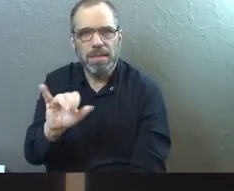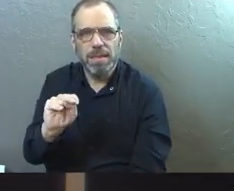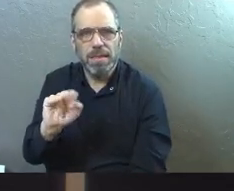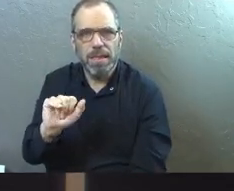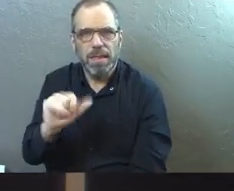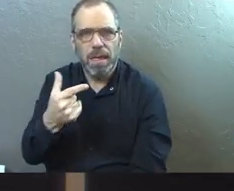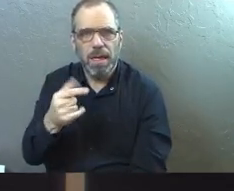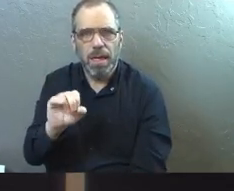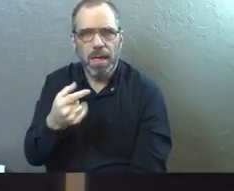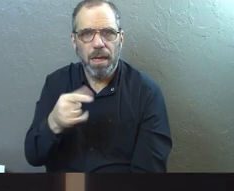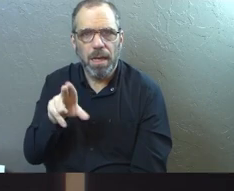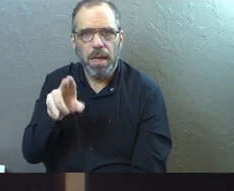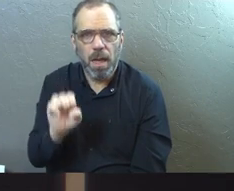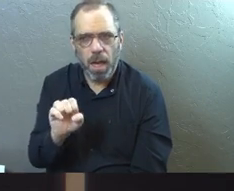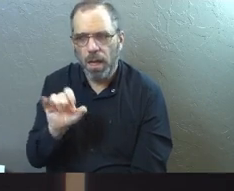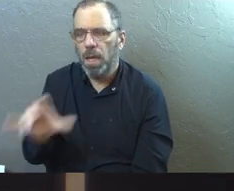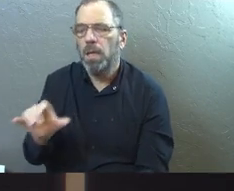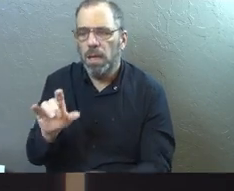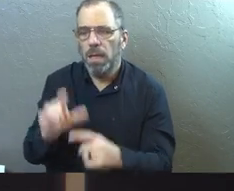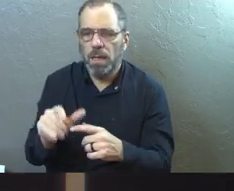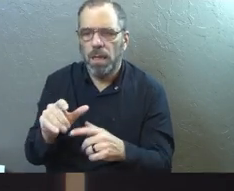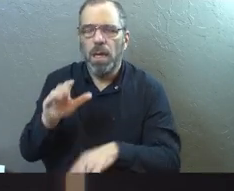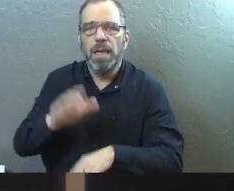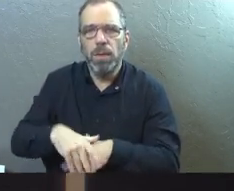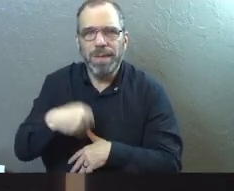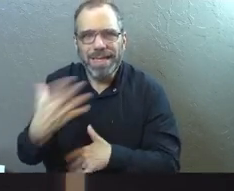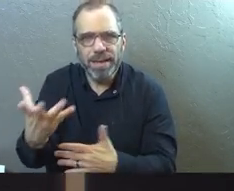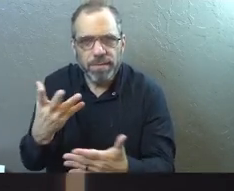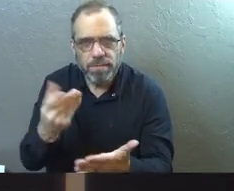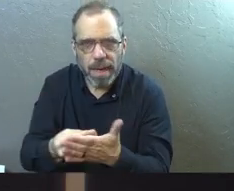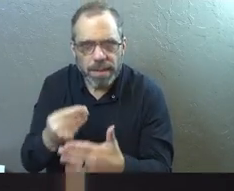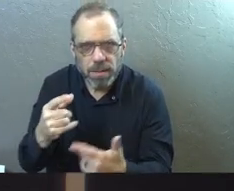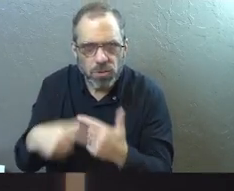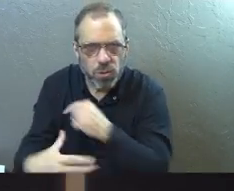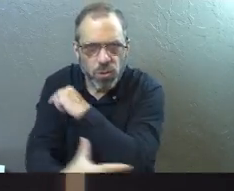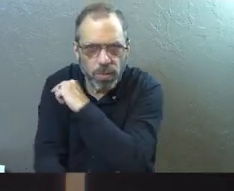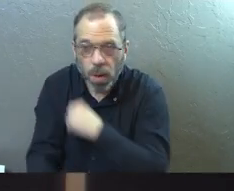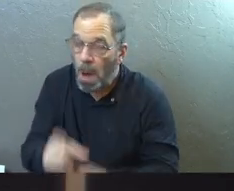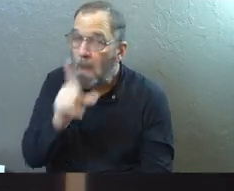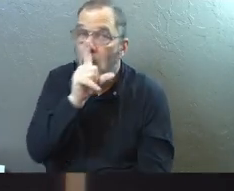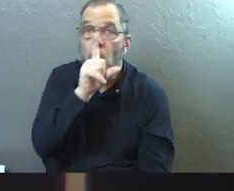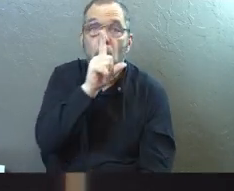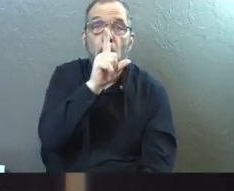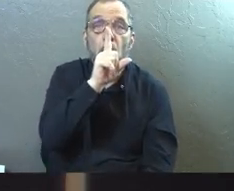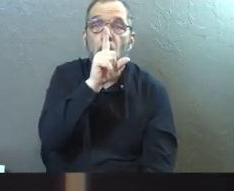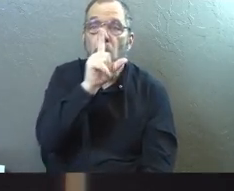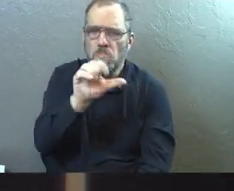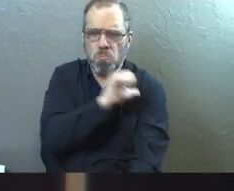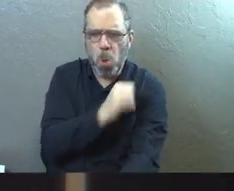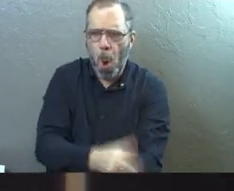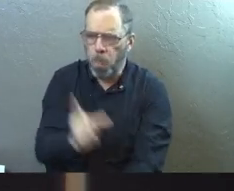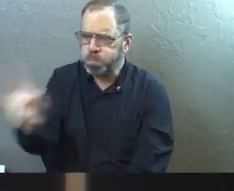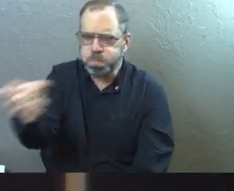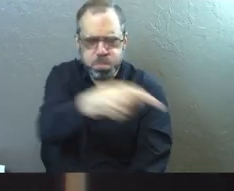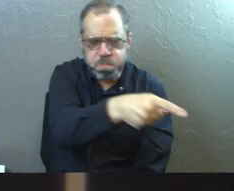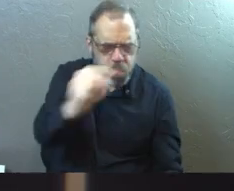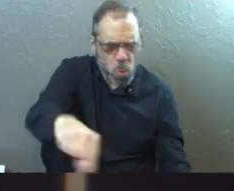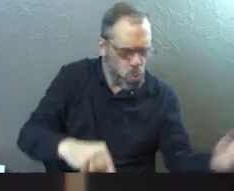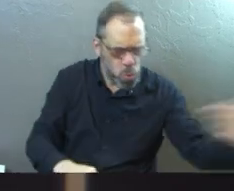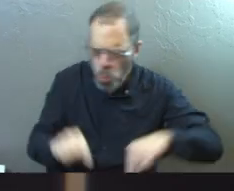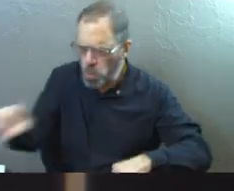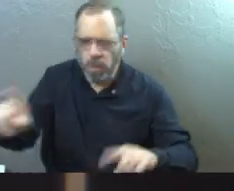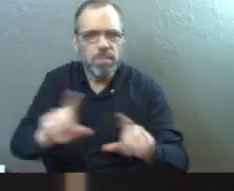generous, constantly giving alms to the poor, right? It doesn't say that he was somebody who uses authority to create some kind of